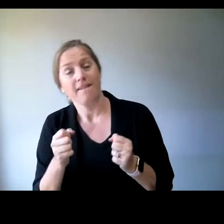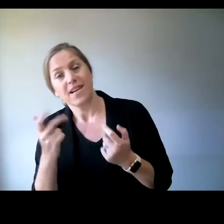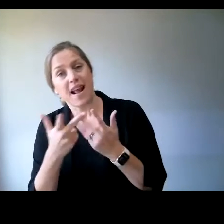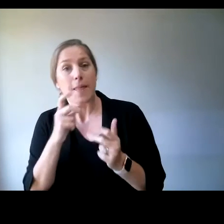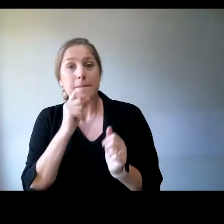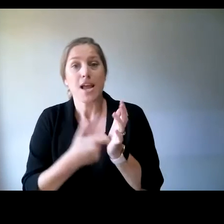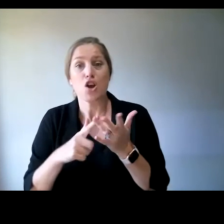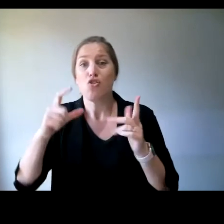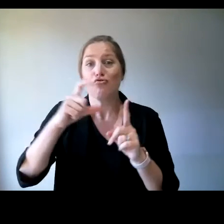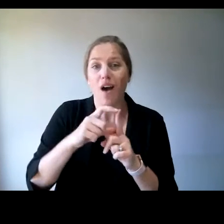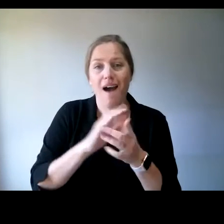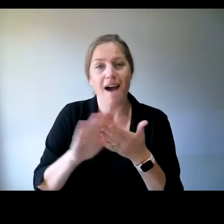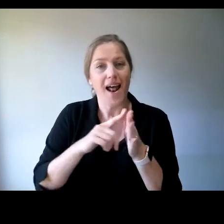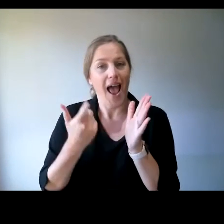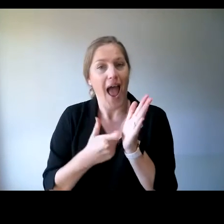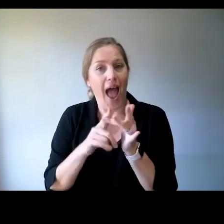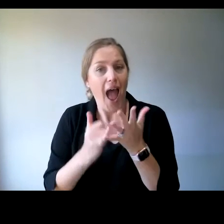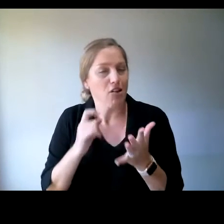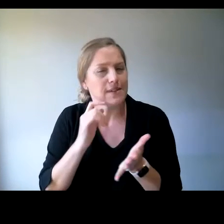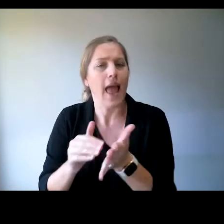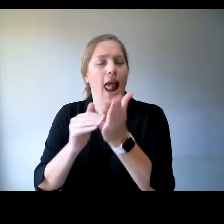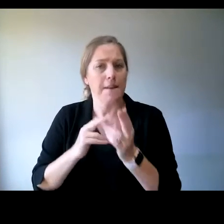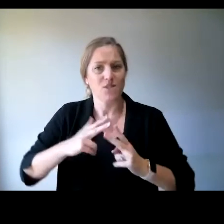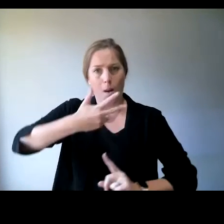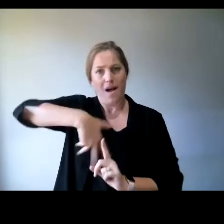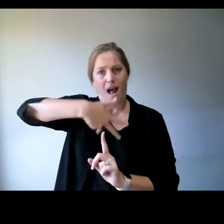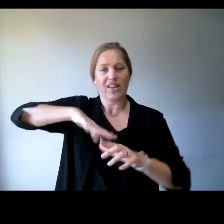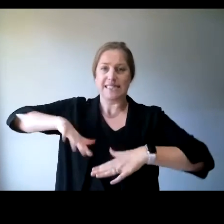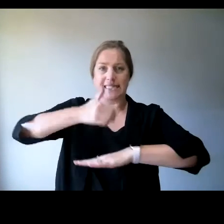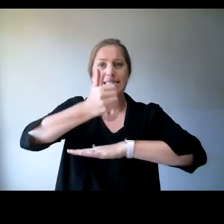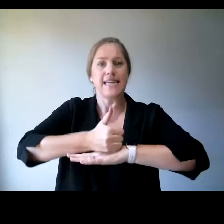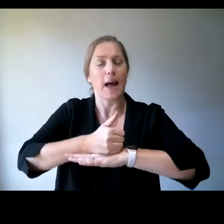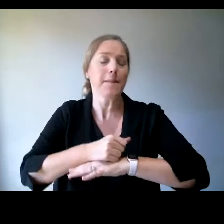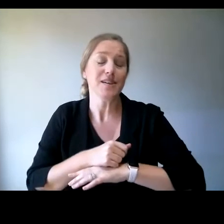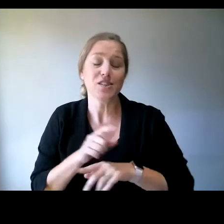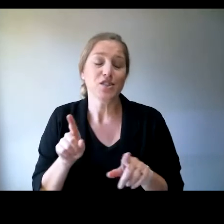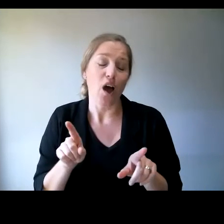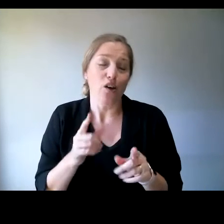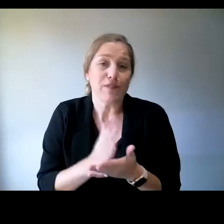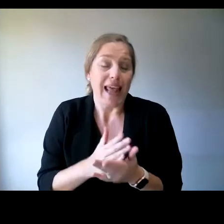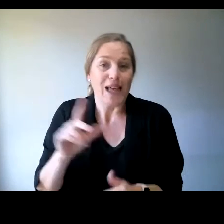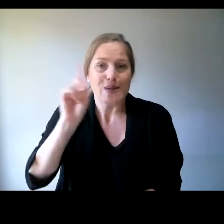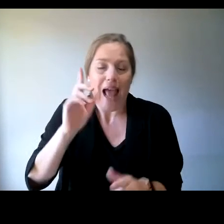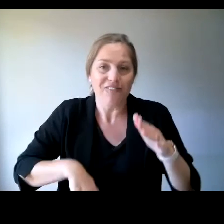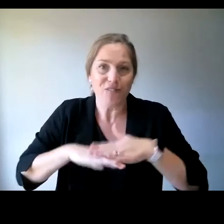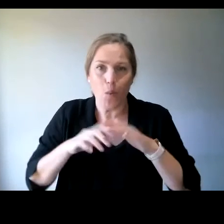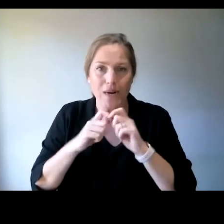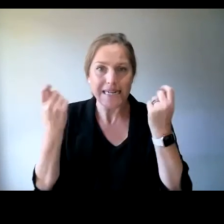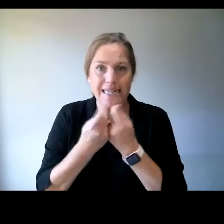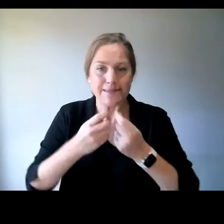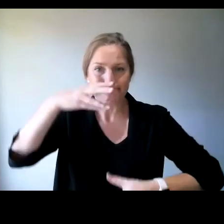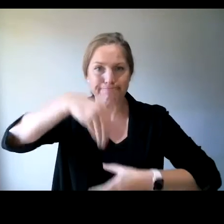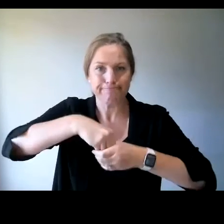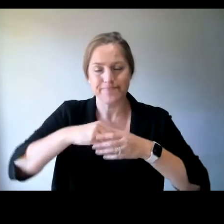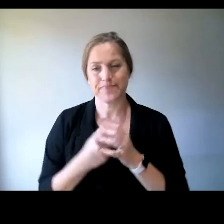organised behind the scenes. So it really is a team approach that we have here at APFA. The first person I'd like to welcome today